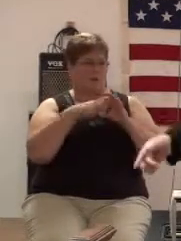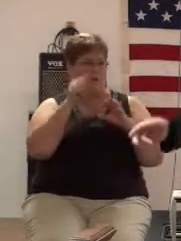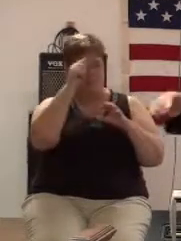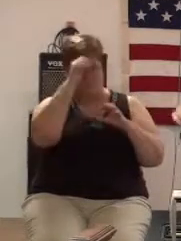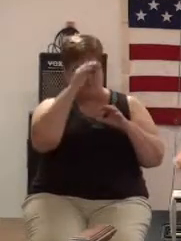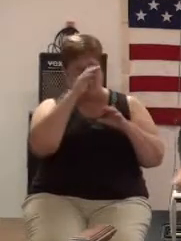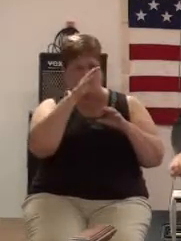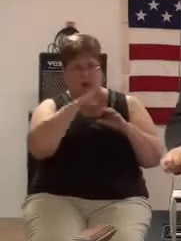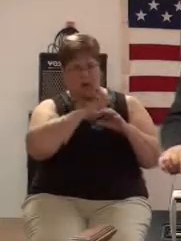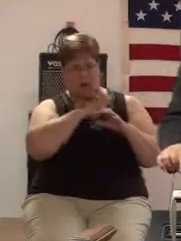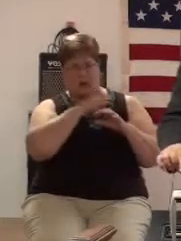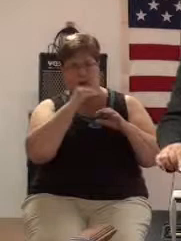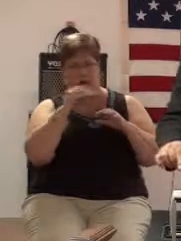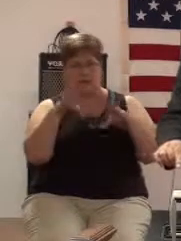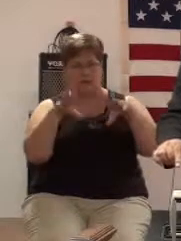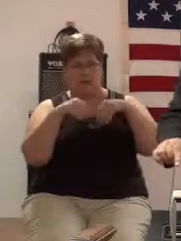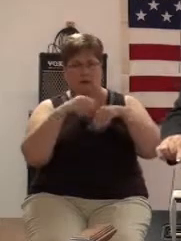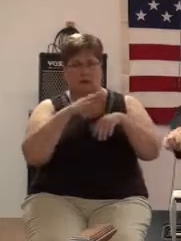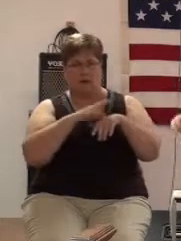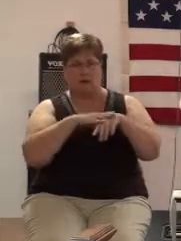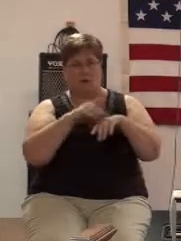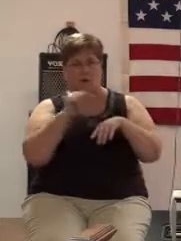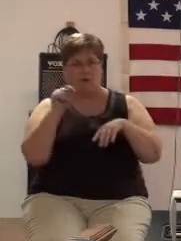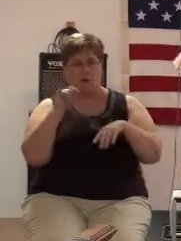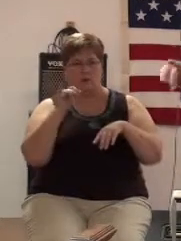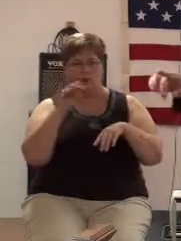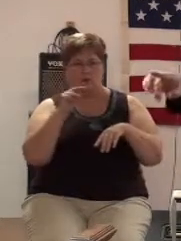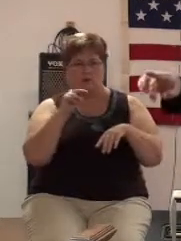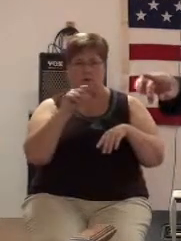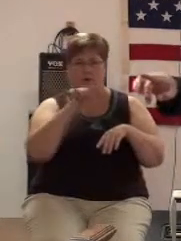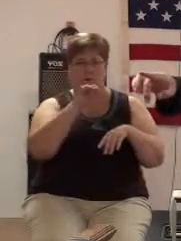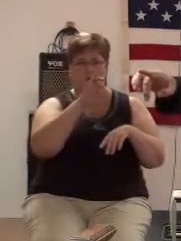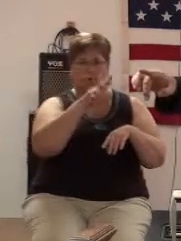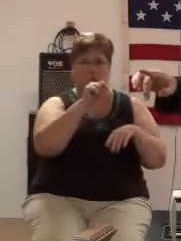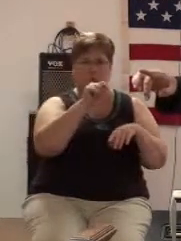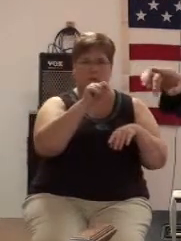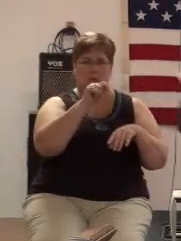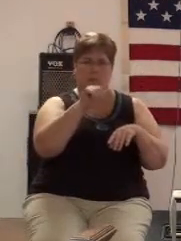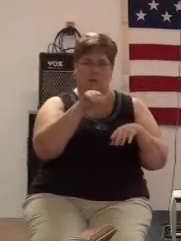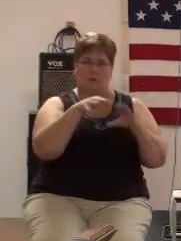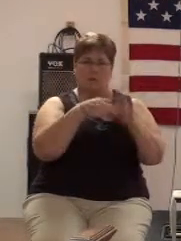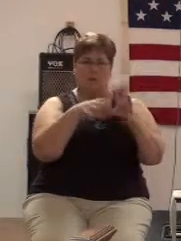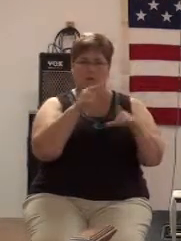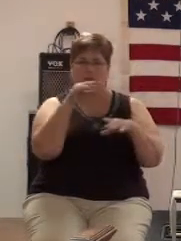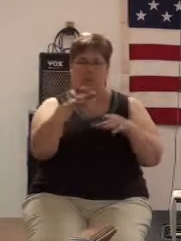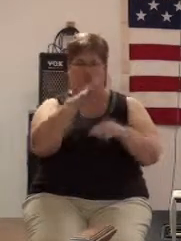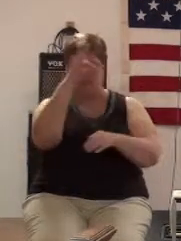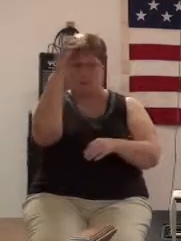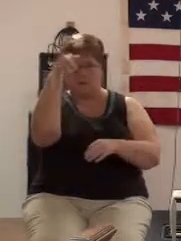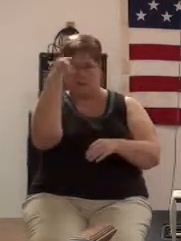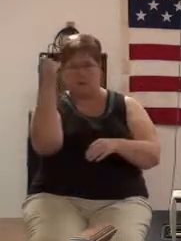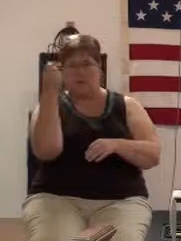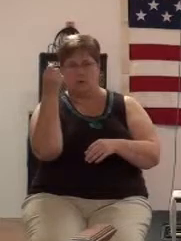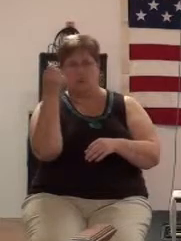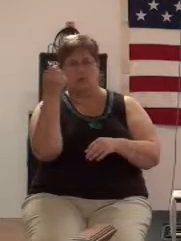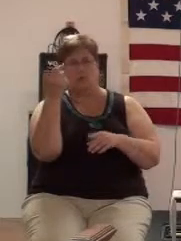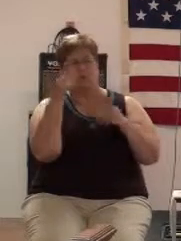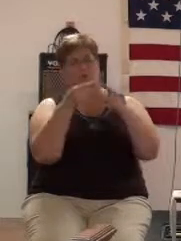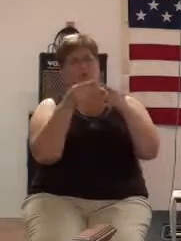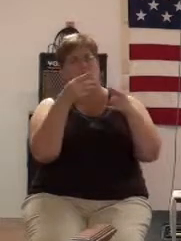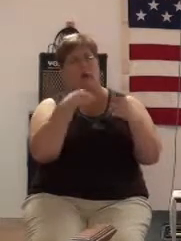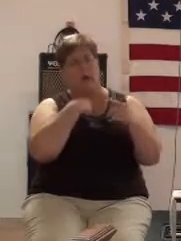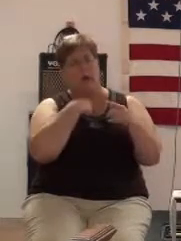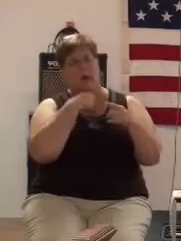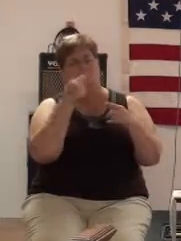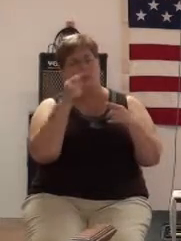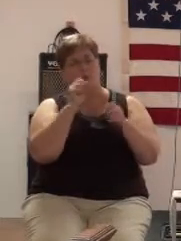on the instability of the Spirit because to have